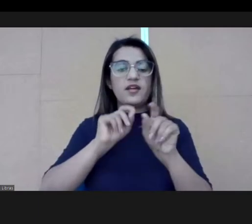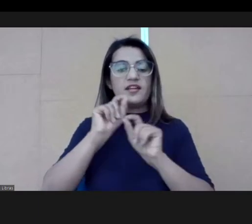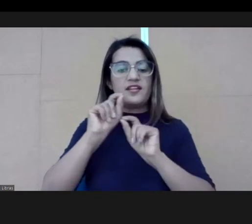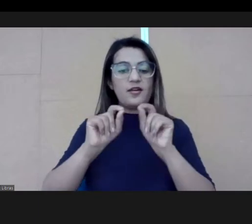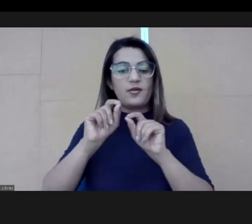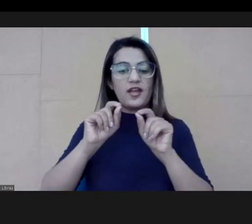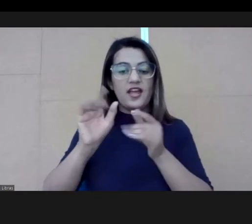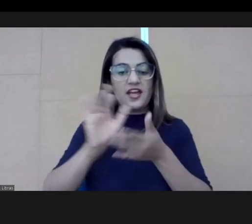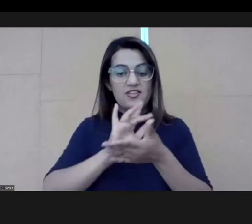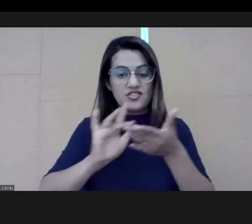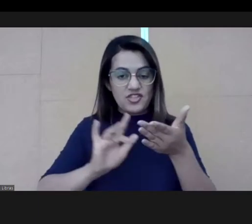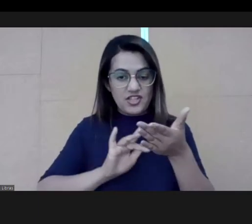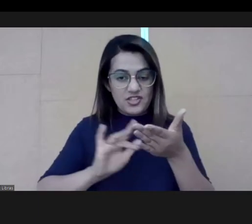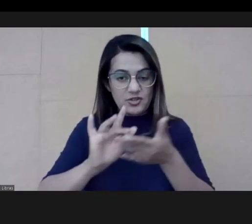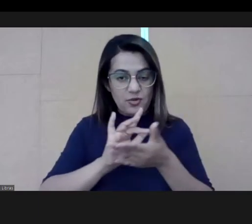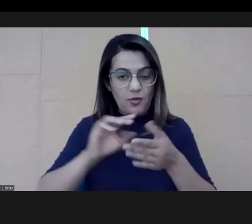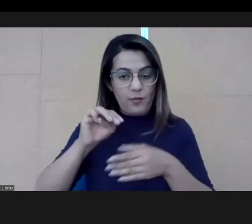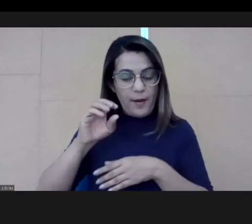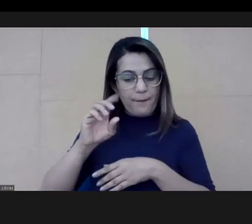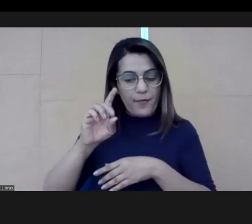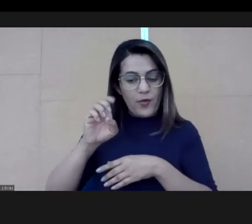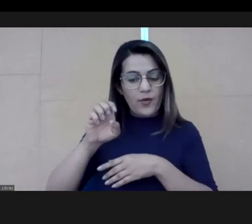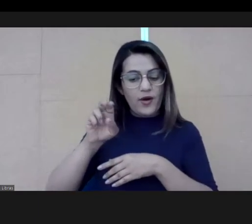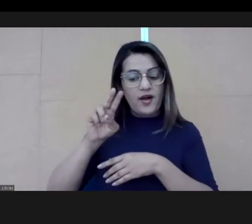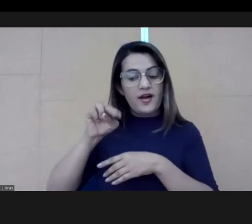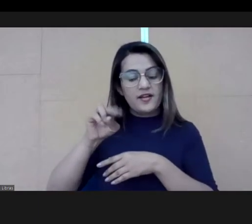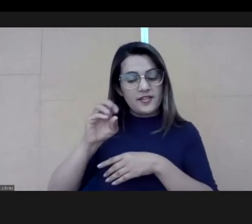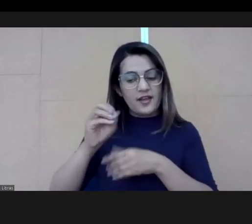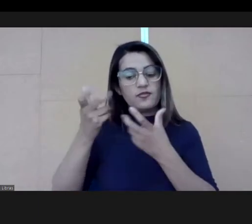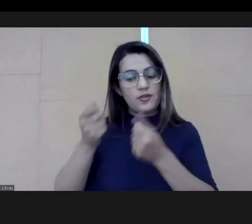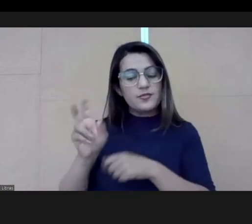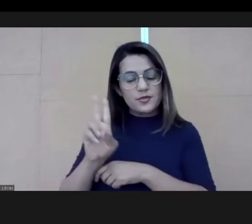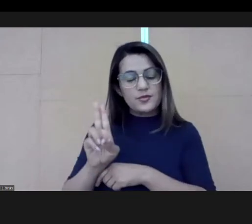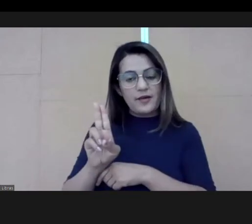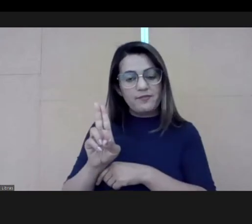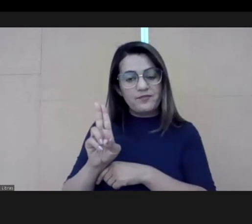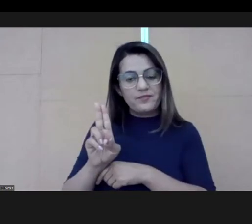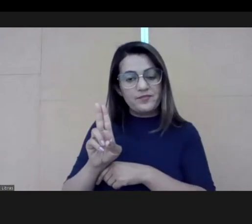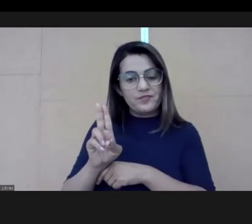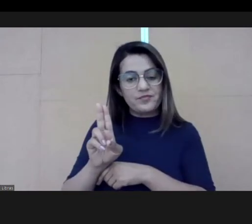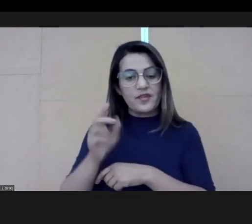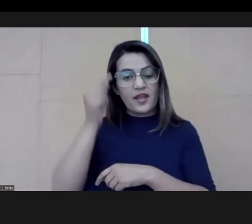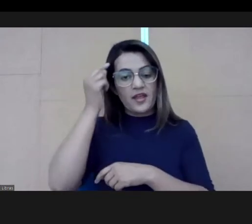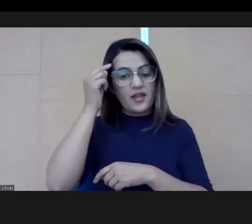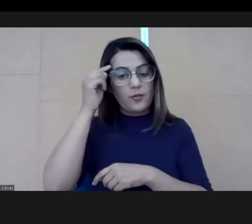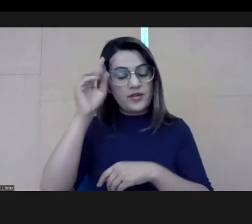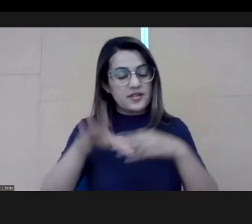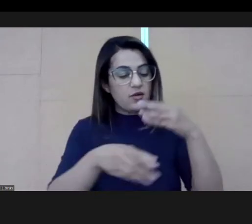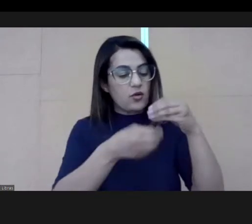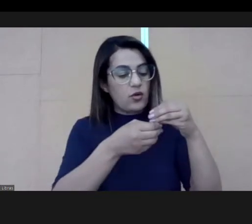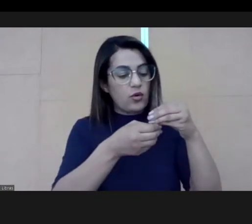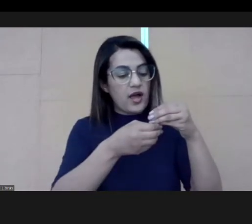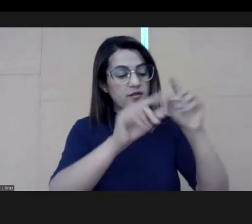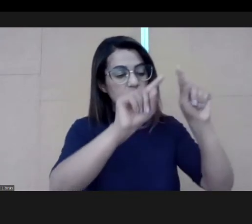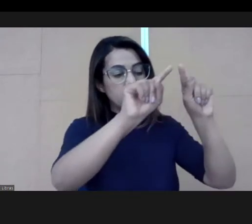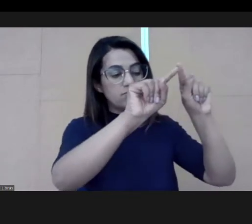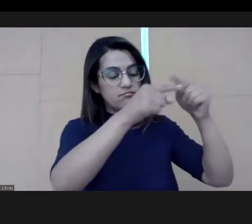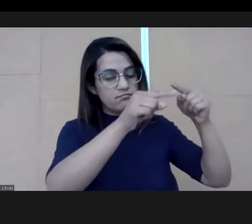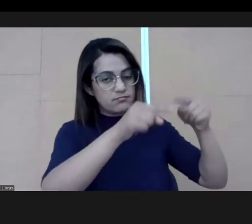conversation from digital to modern. So, let's use this term modern.